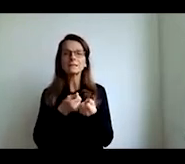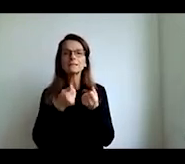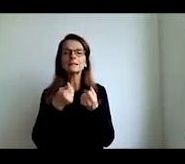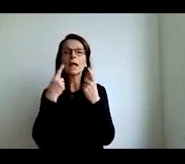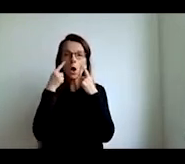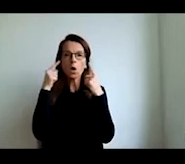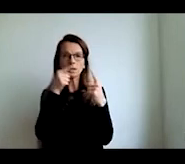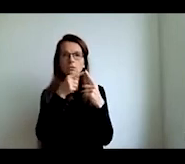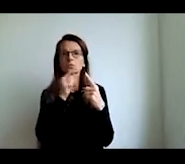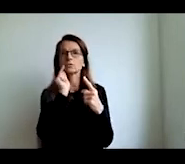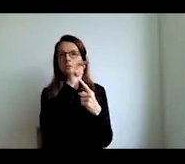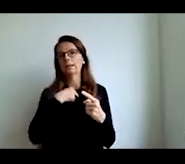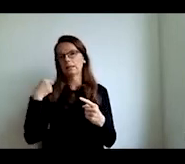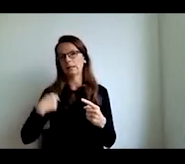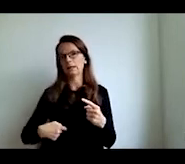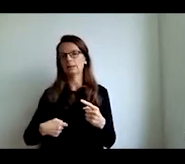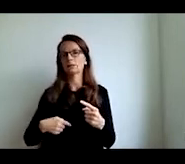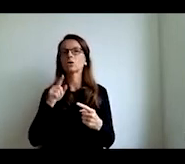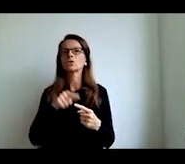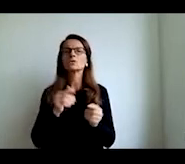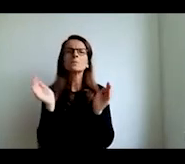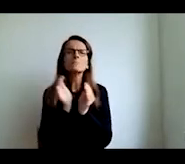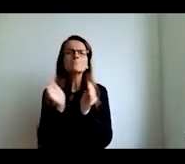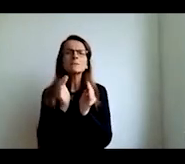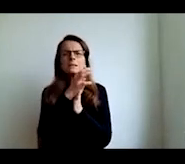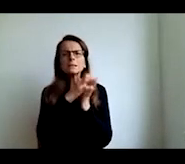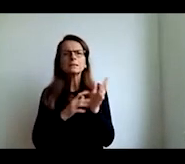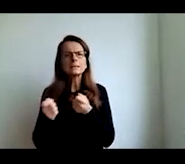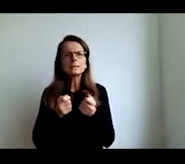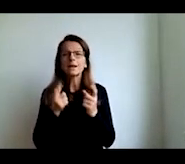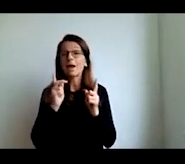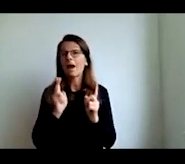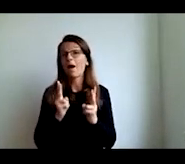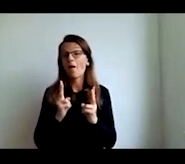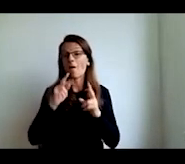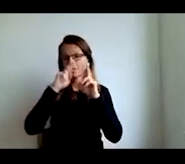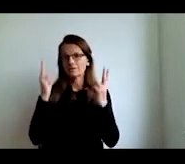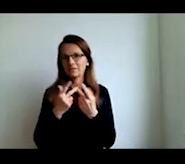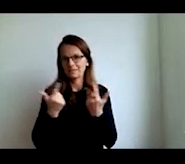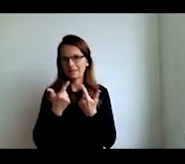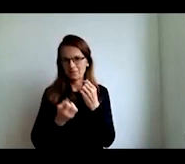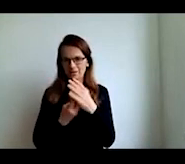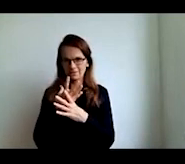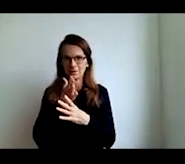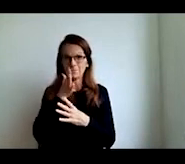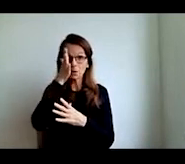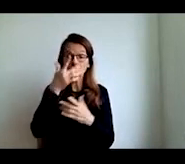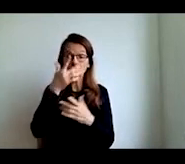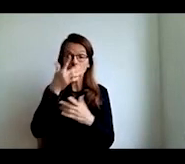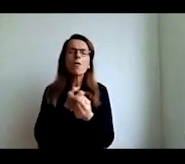there are many scenarios in which the world could evolve and you know the future could be really any combination of those scenarios